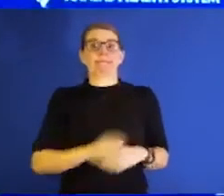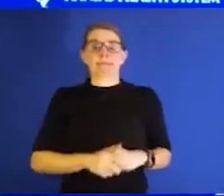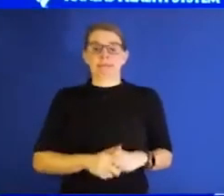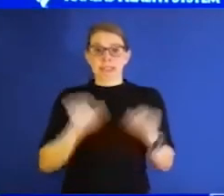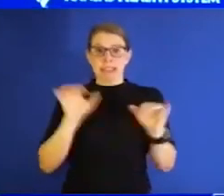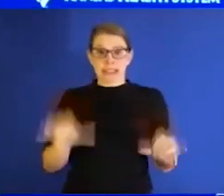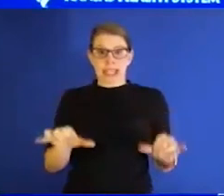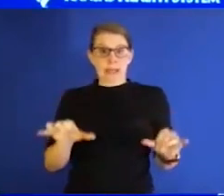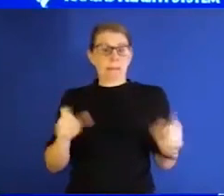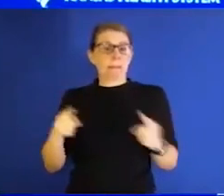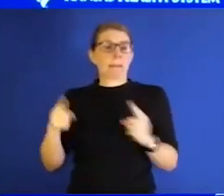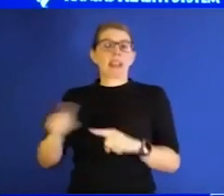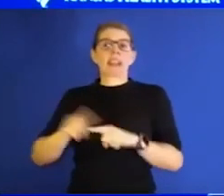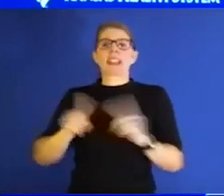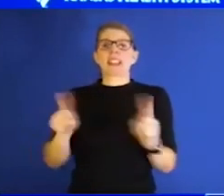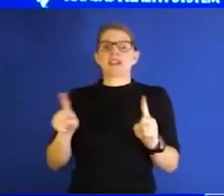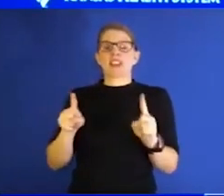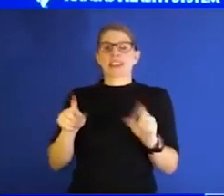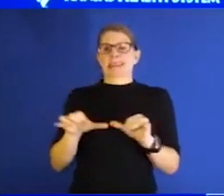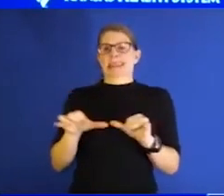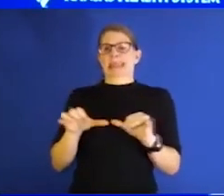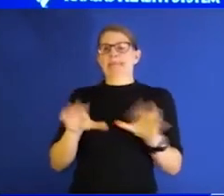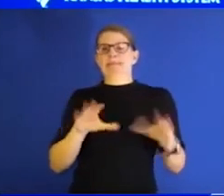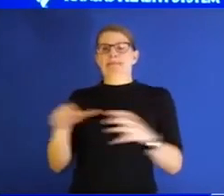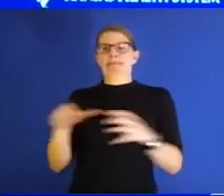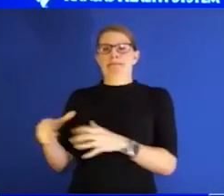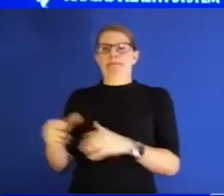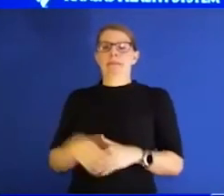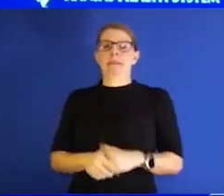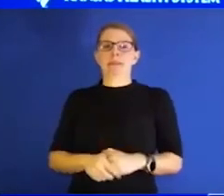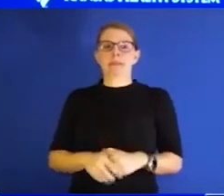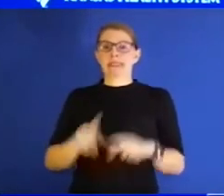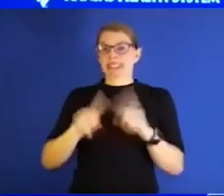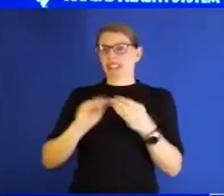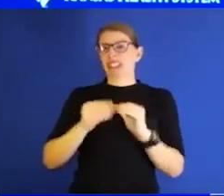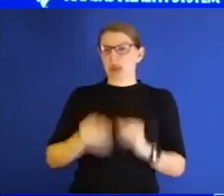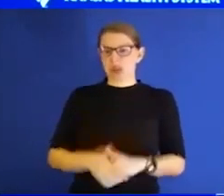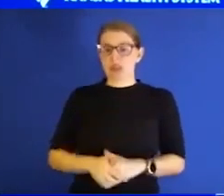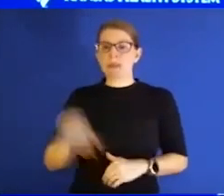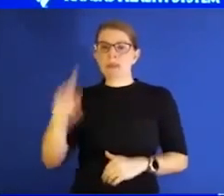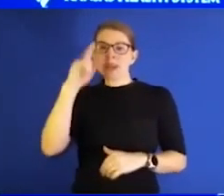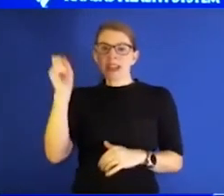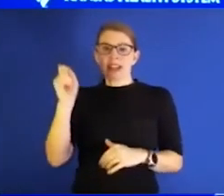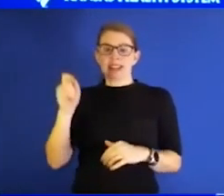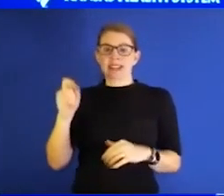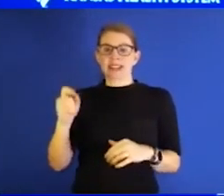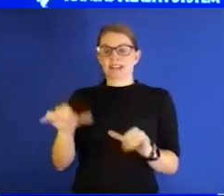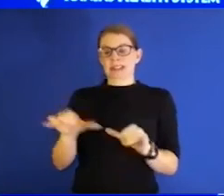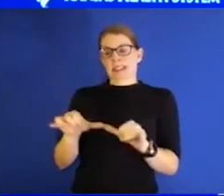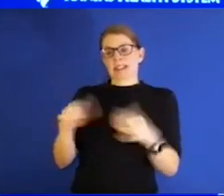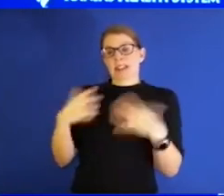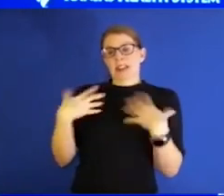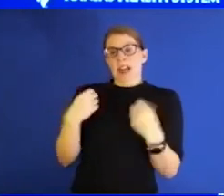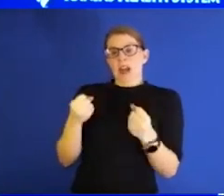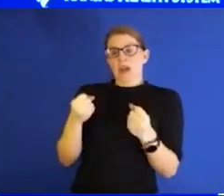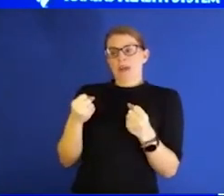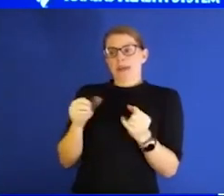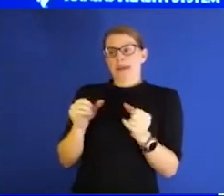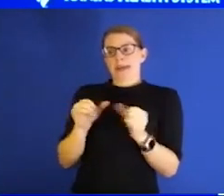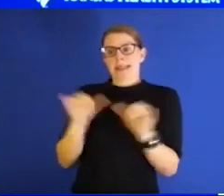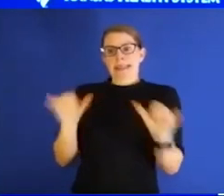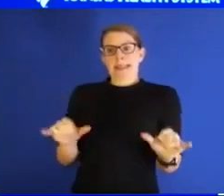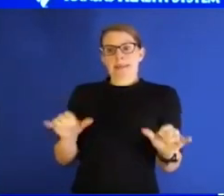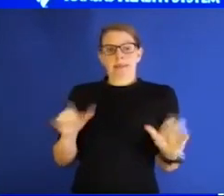just on different proportions with different numbers because of the size of the health system compared to Lawrence Memorial. But I think your point also